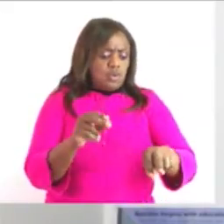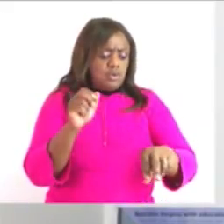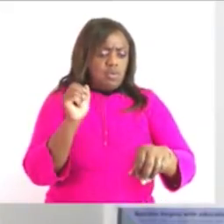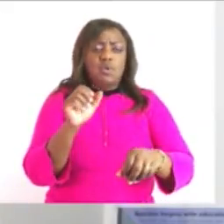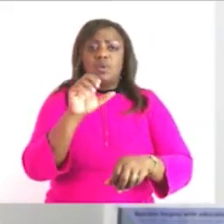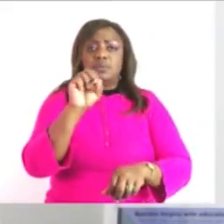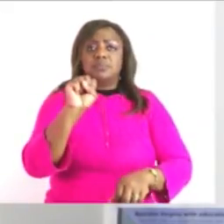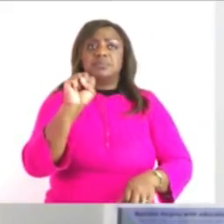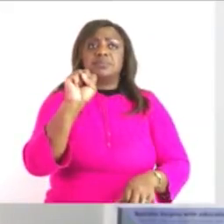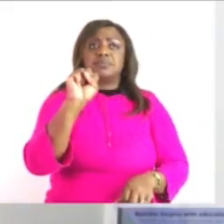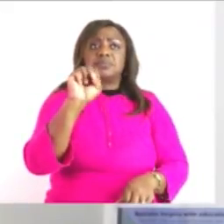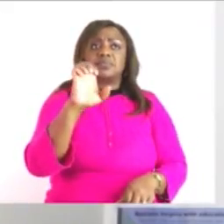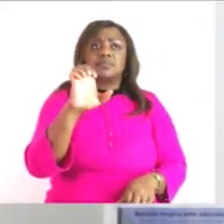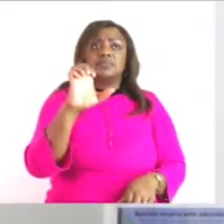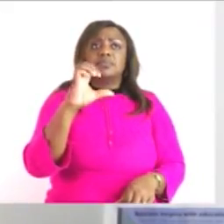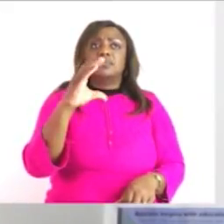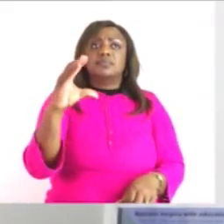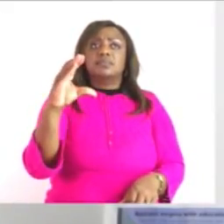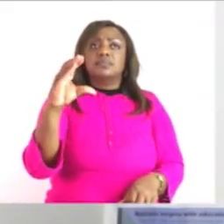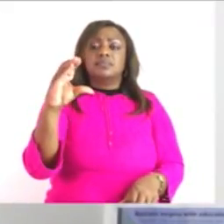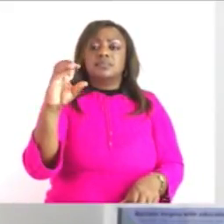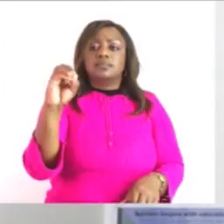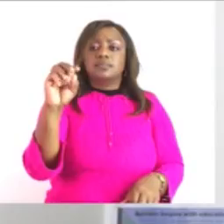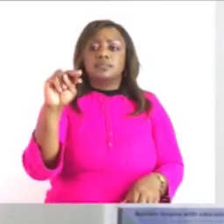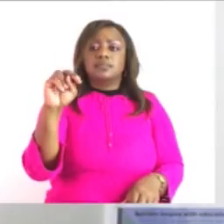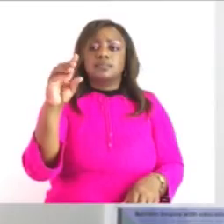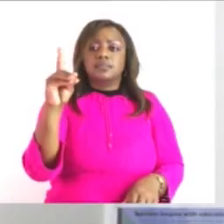seconds will it take us to finish measuring this pen